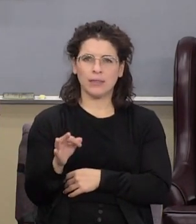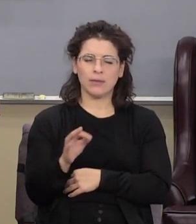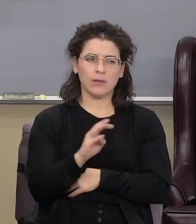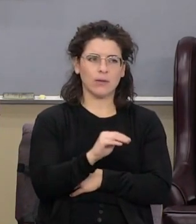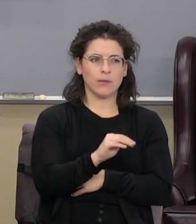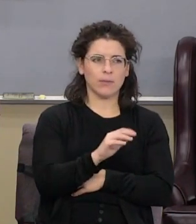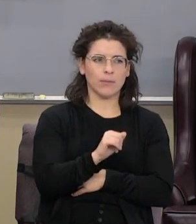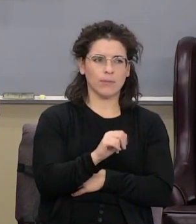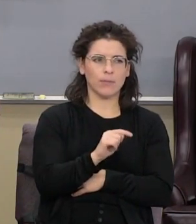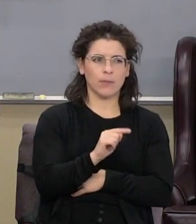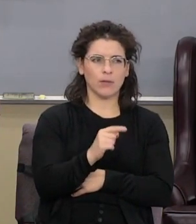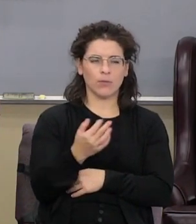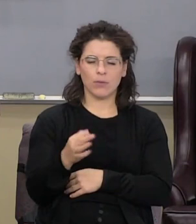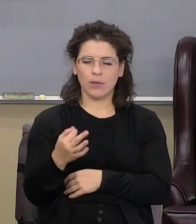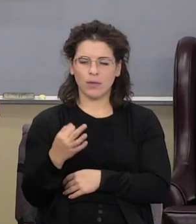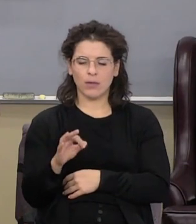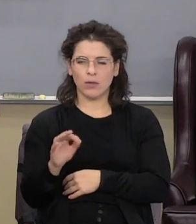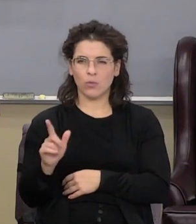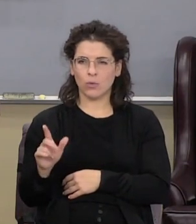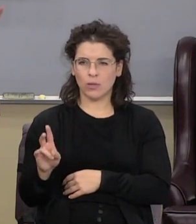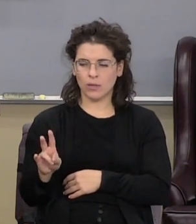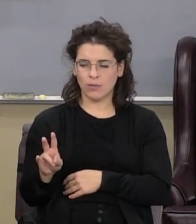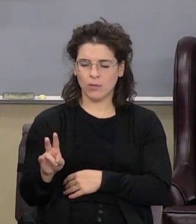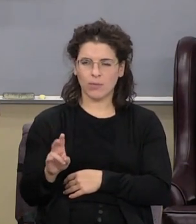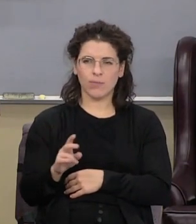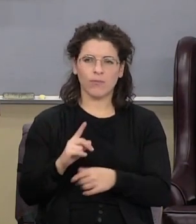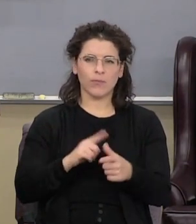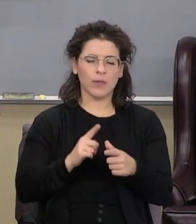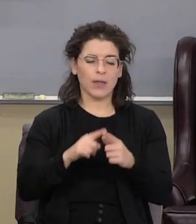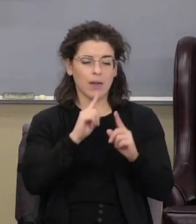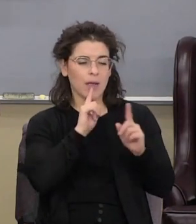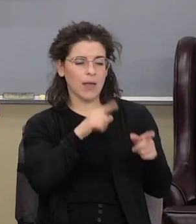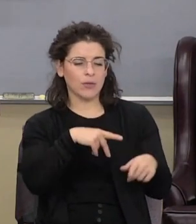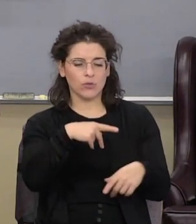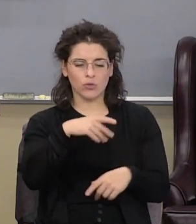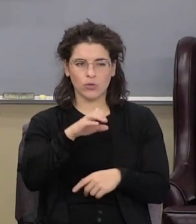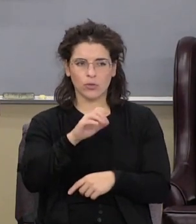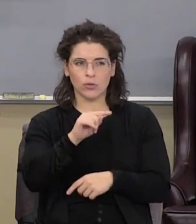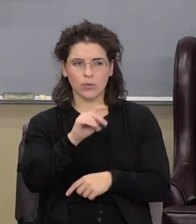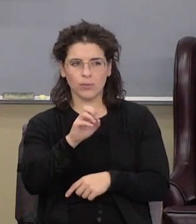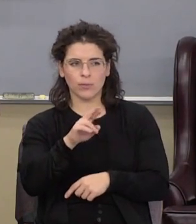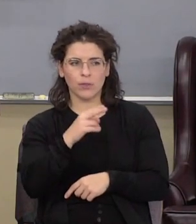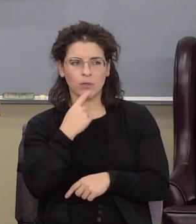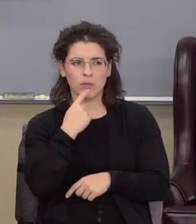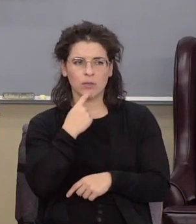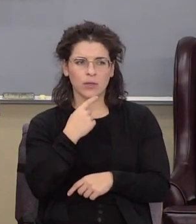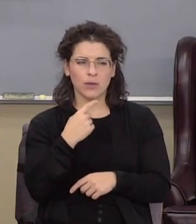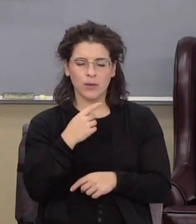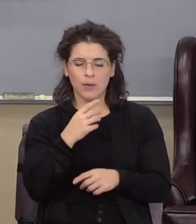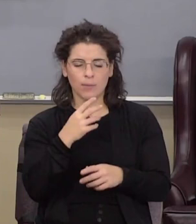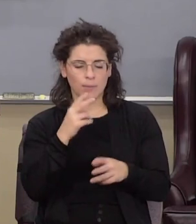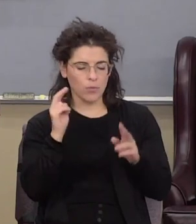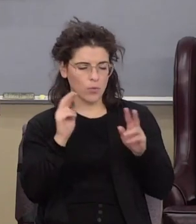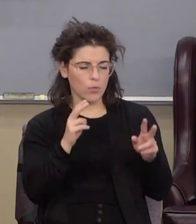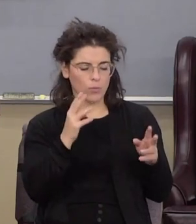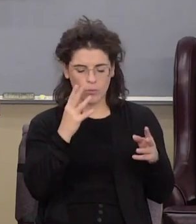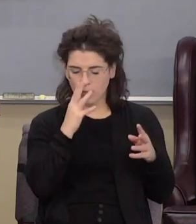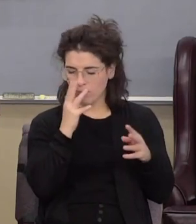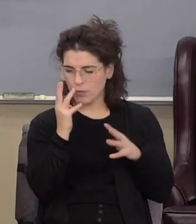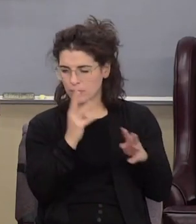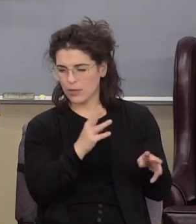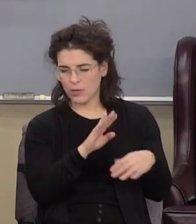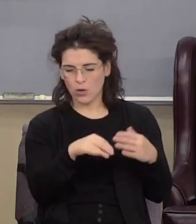verse 27 then answered Peter and said unto him behold we have forsaken all and followed thee